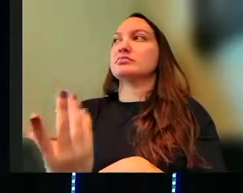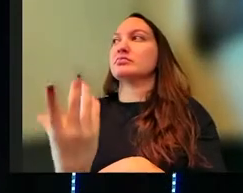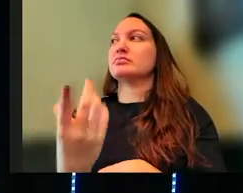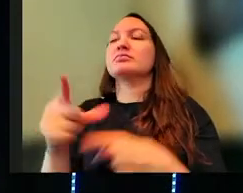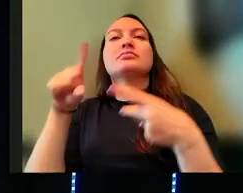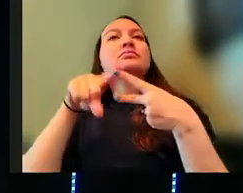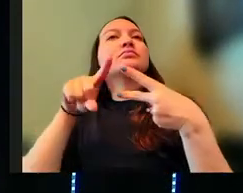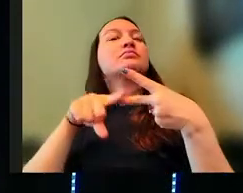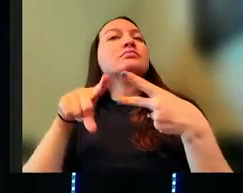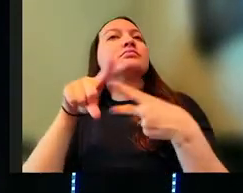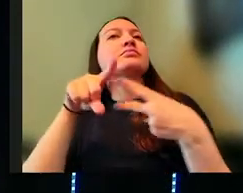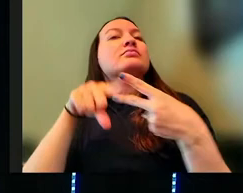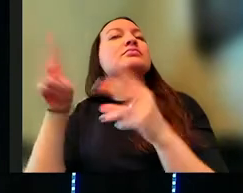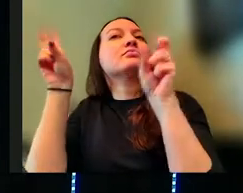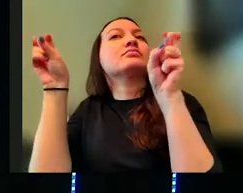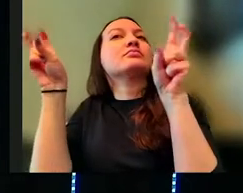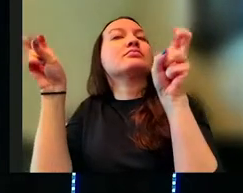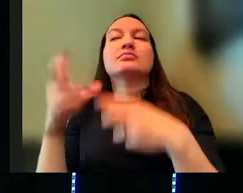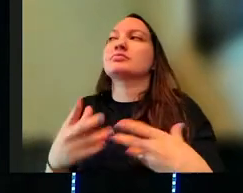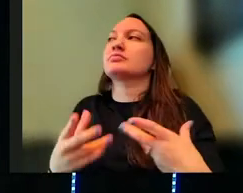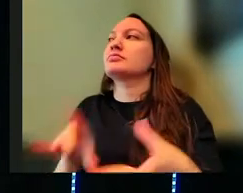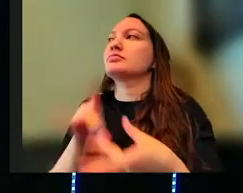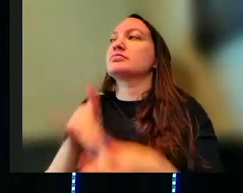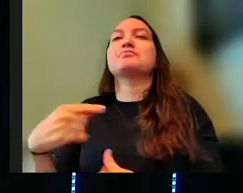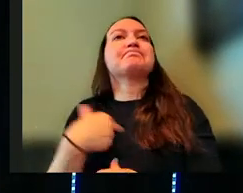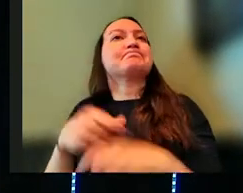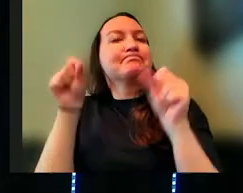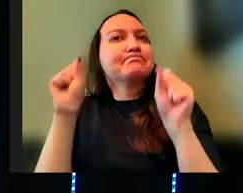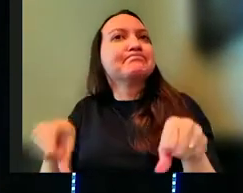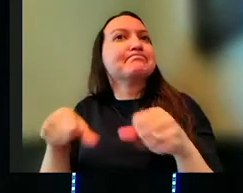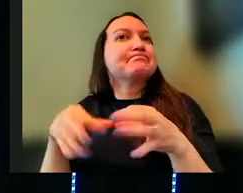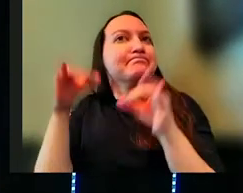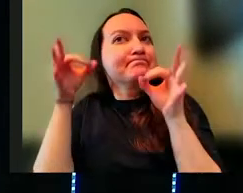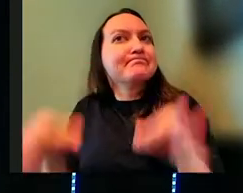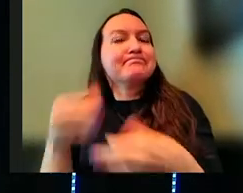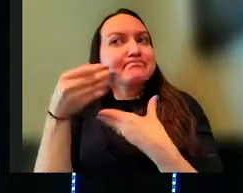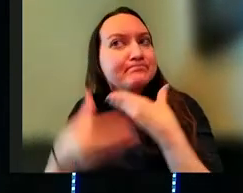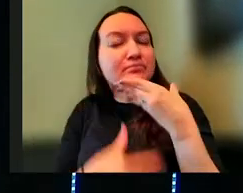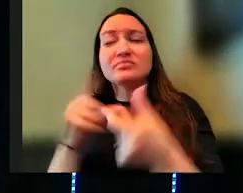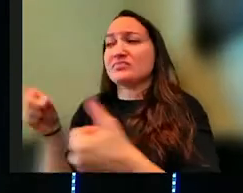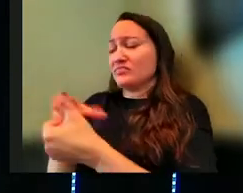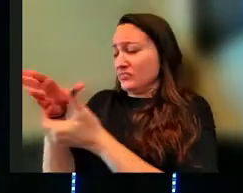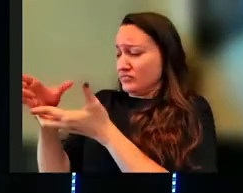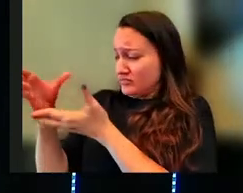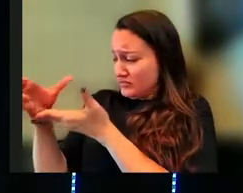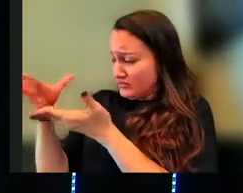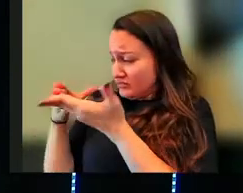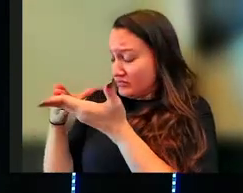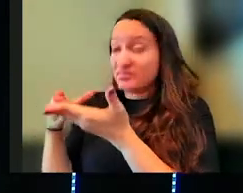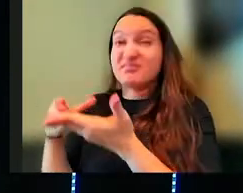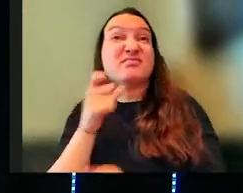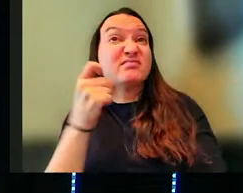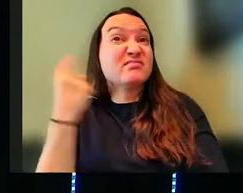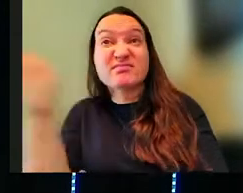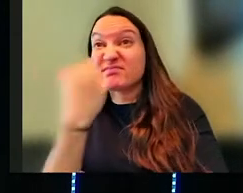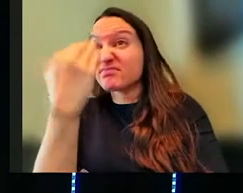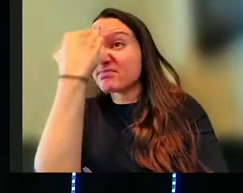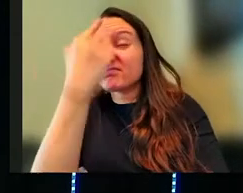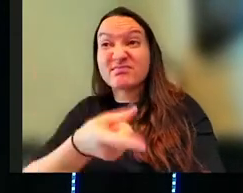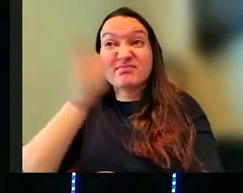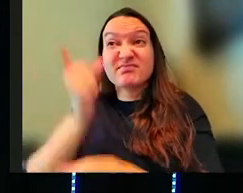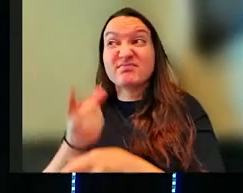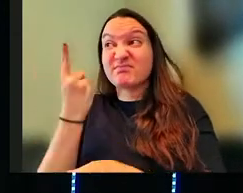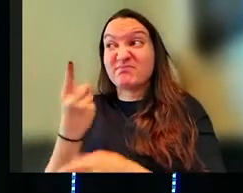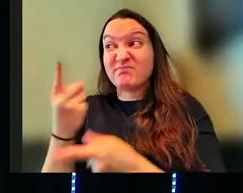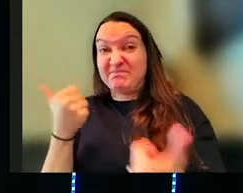issue, if you will, when it comes to us and our ability to make decisions. The first part, the first issue is we don't always know what the right choice is to